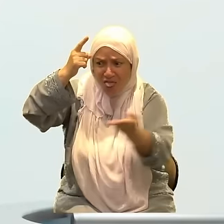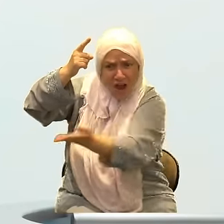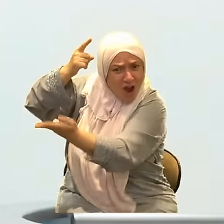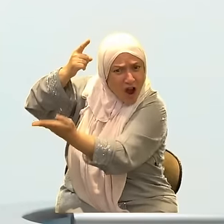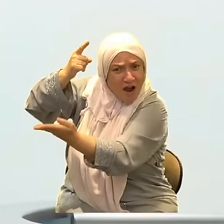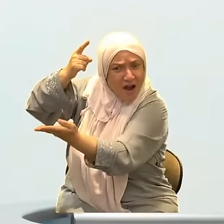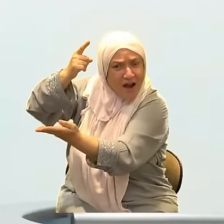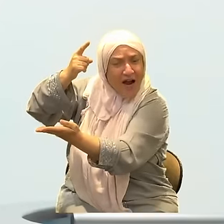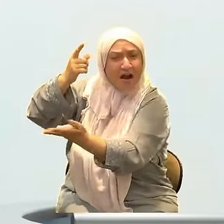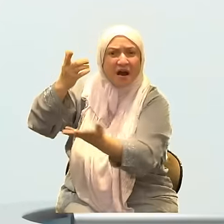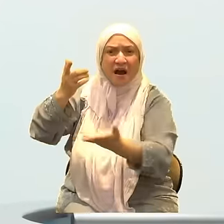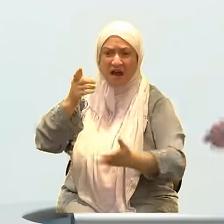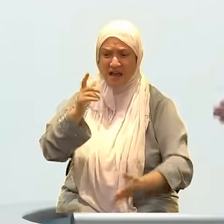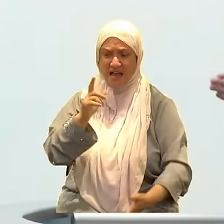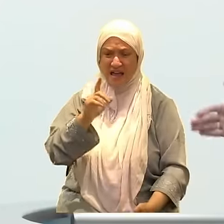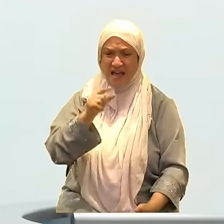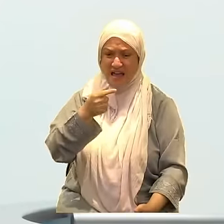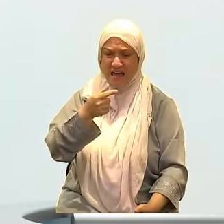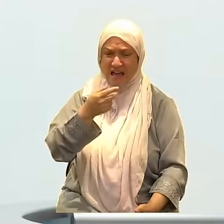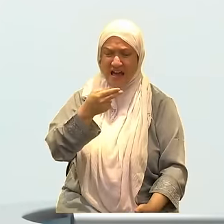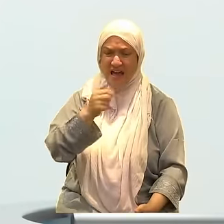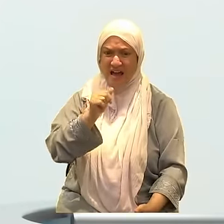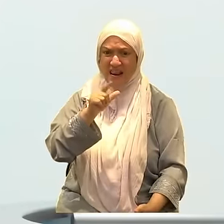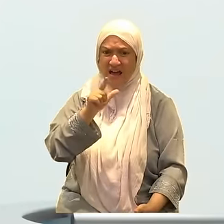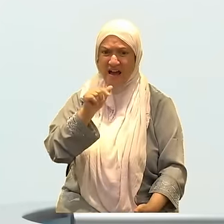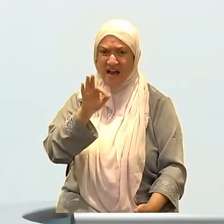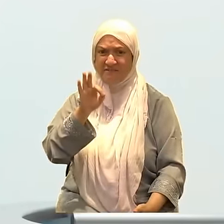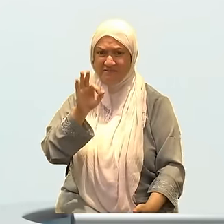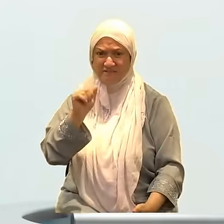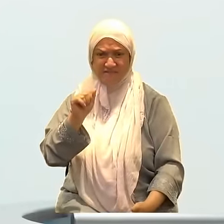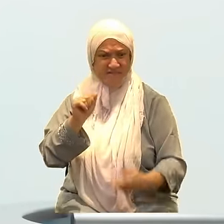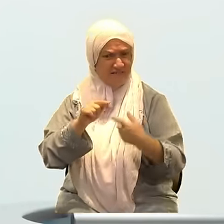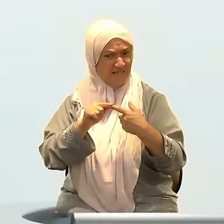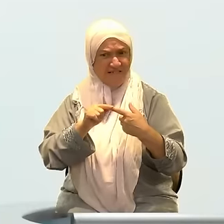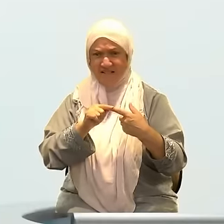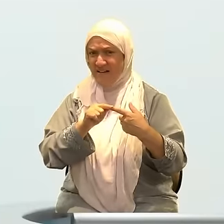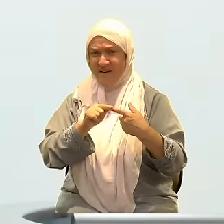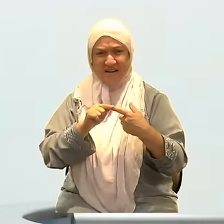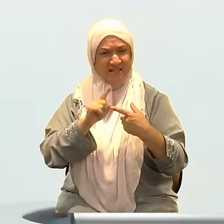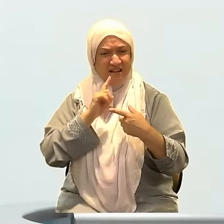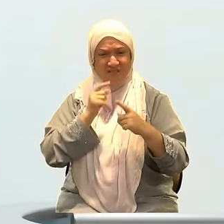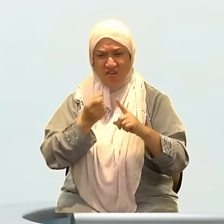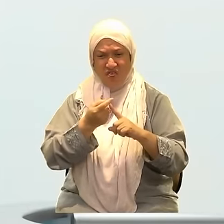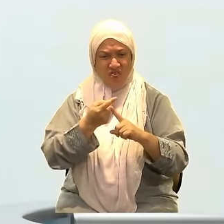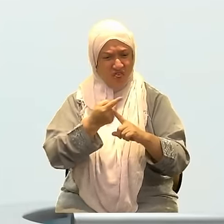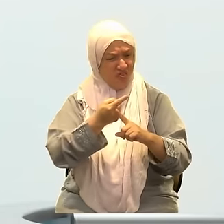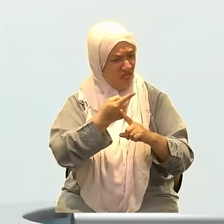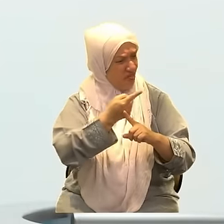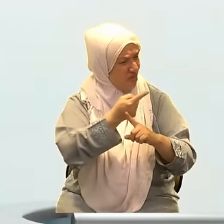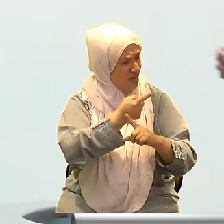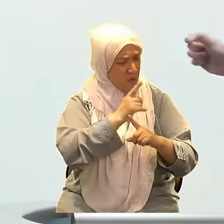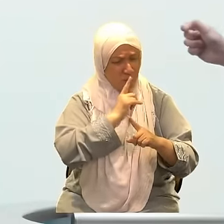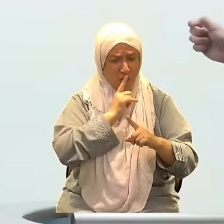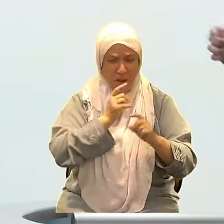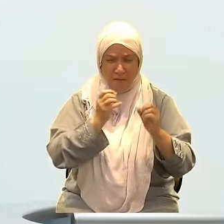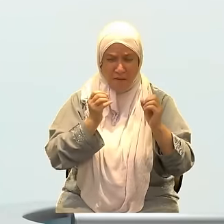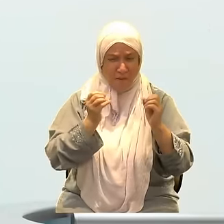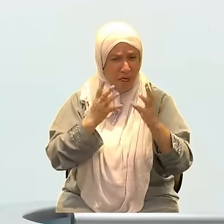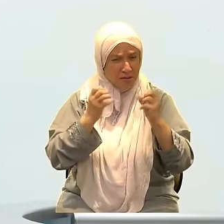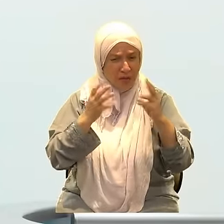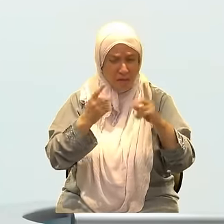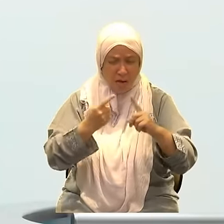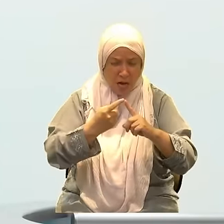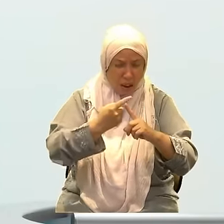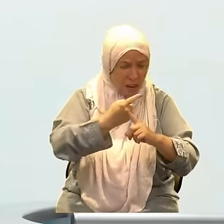astray. Because if you're indifferent to everything, then essentially the most attractive pull is the one that's going to